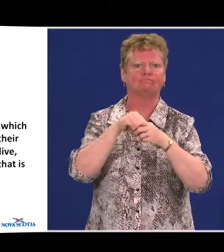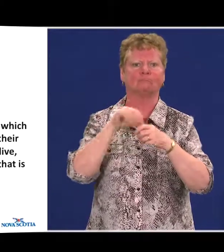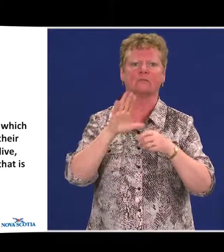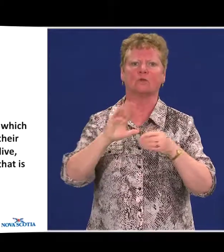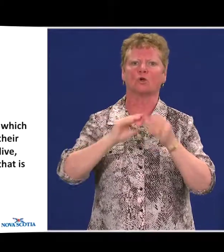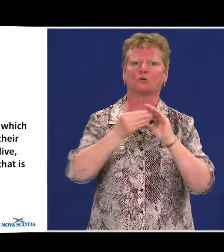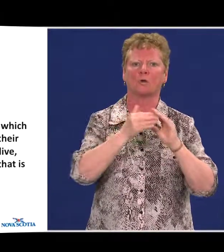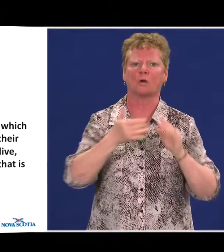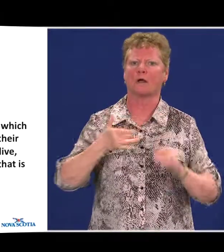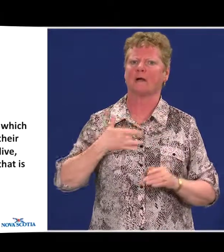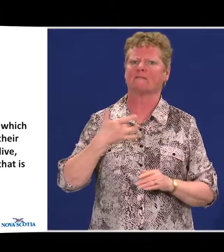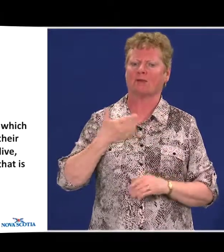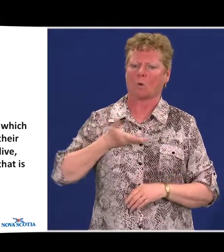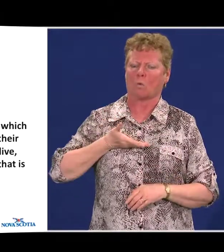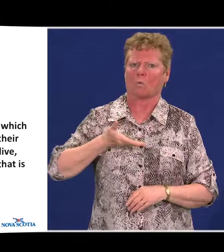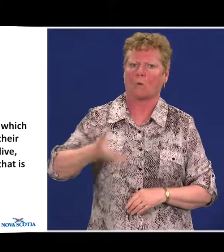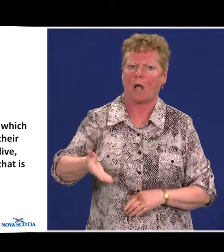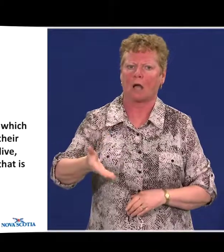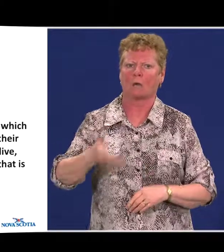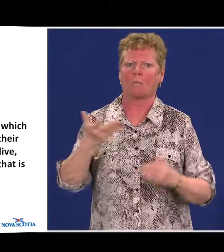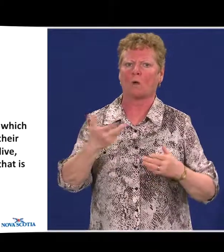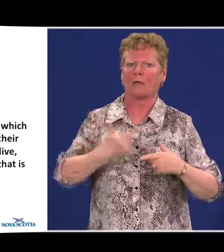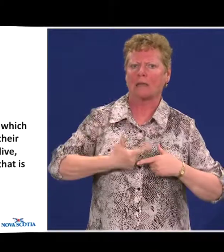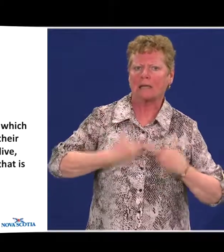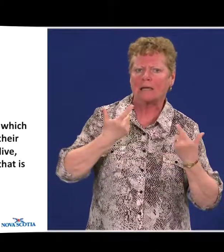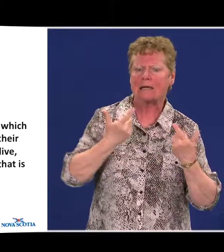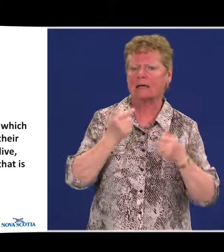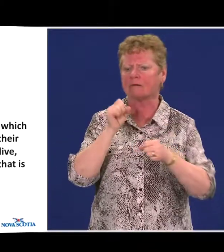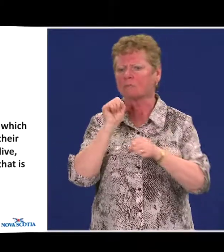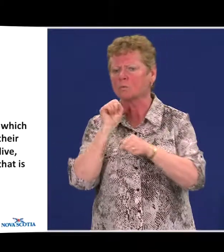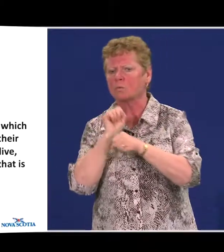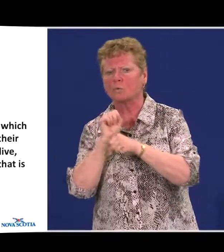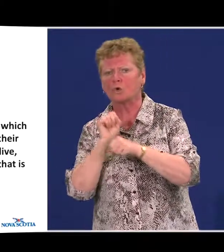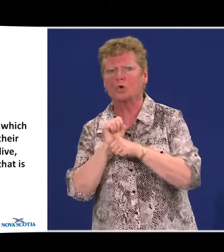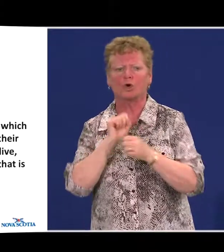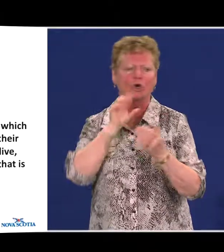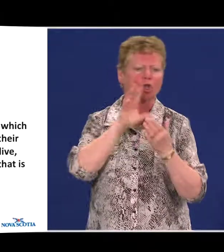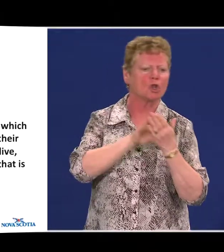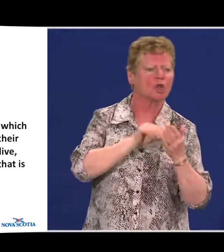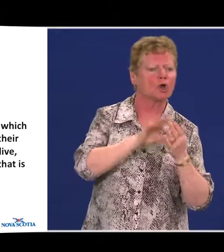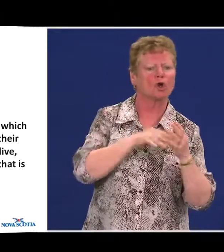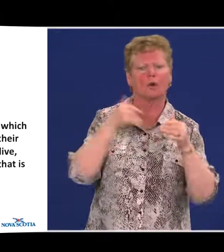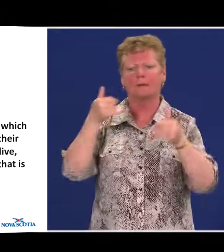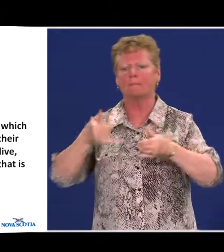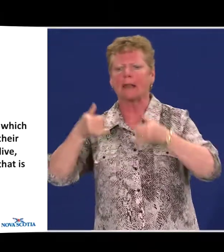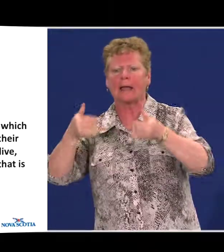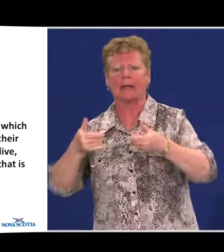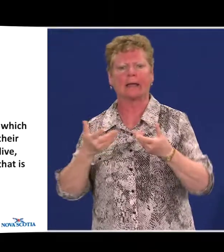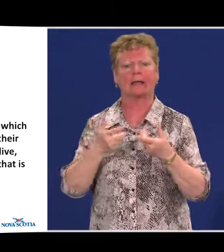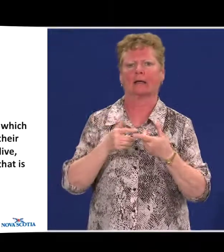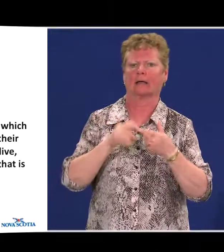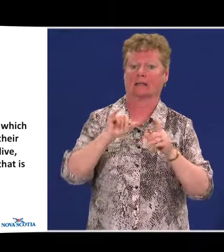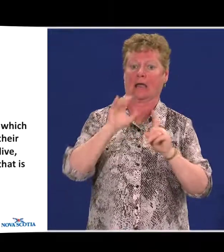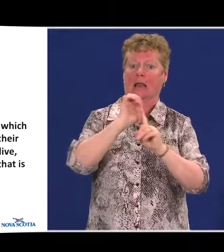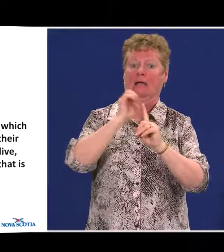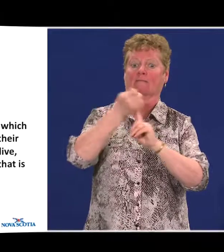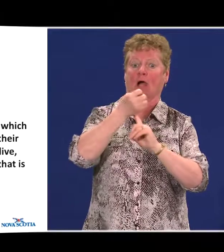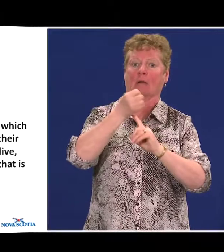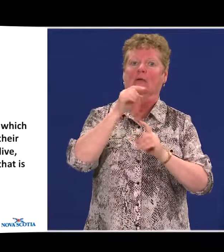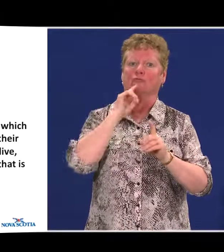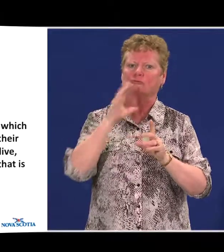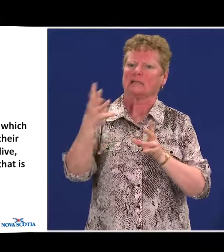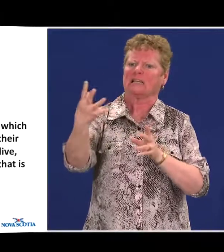welcome where they live, work, learn, and play within an environment that is inclusive,